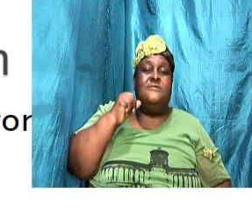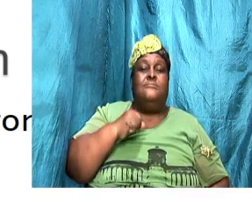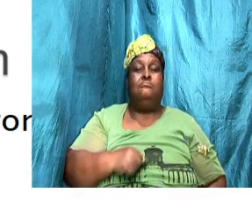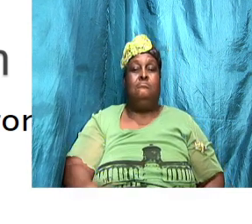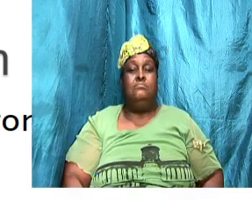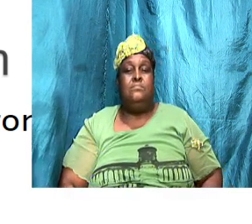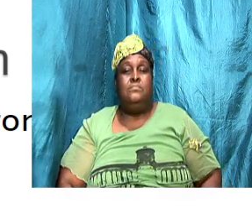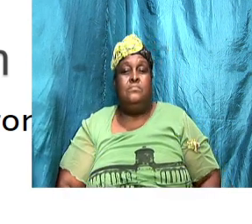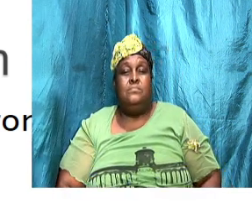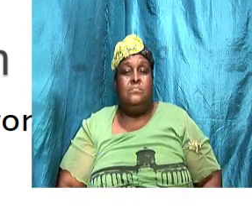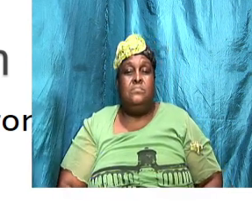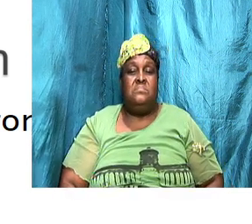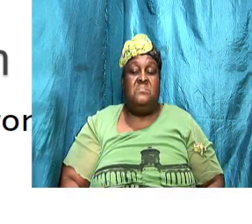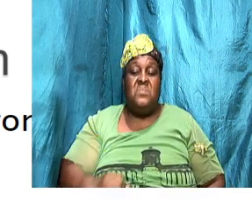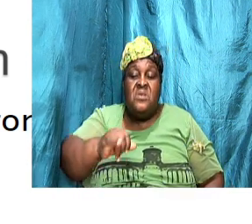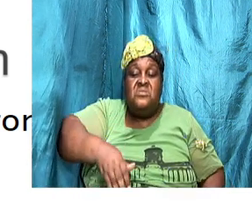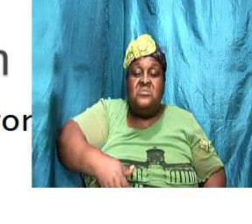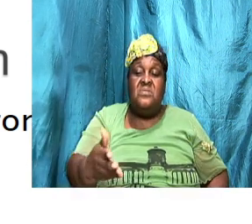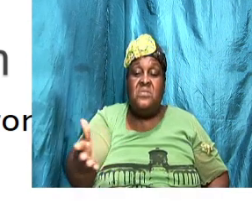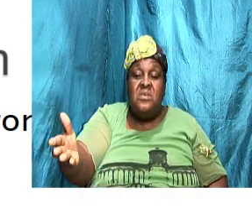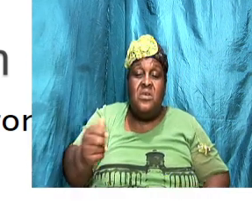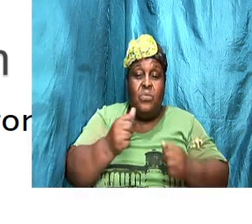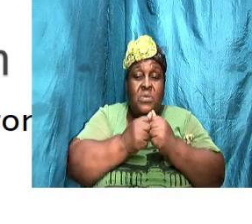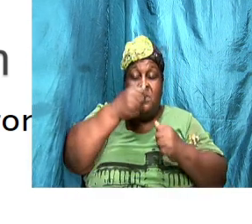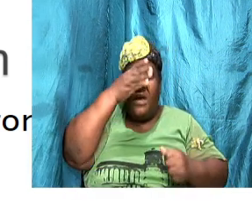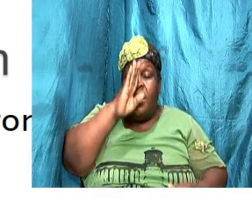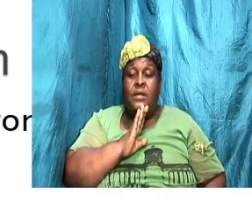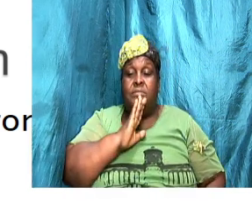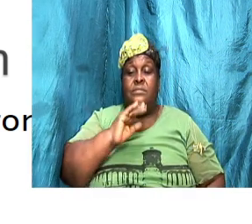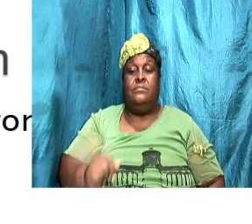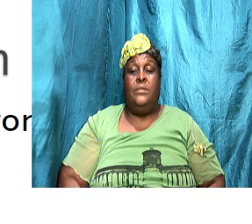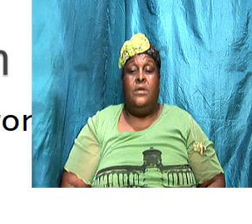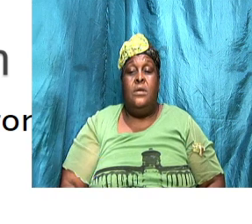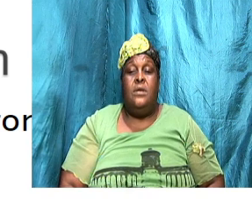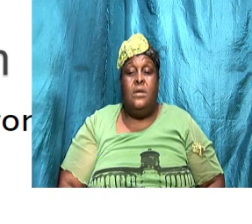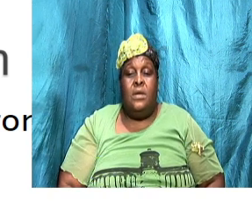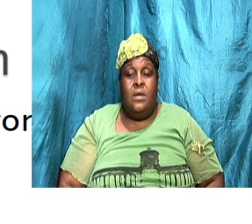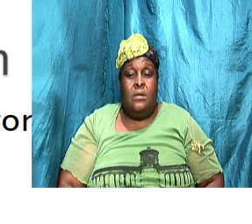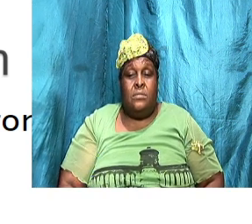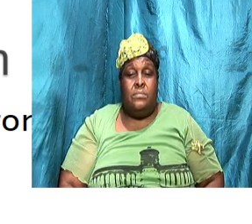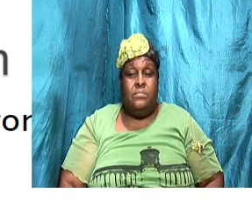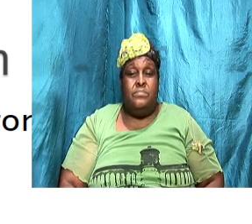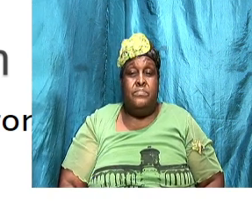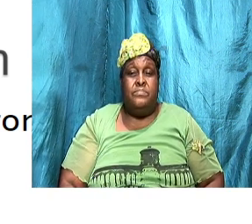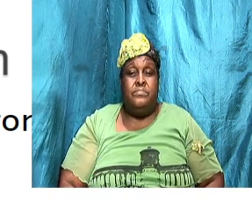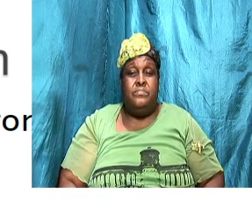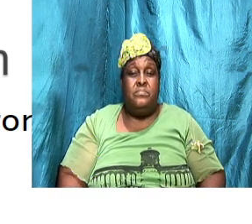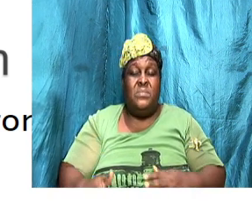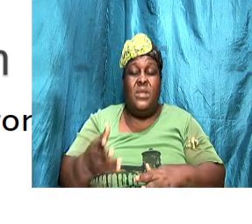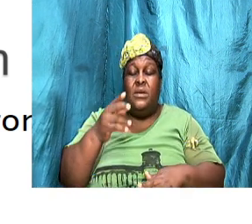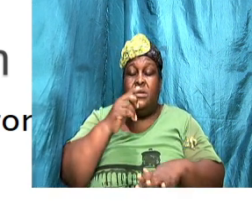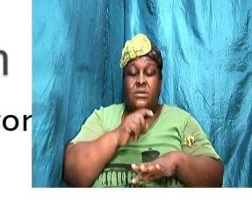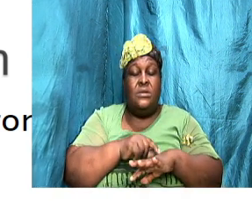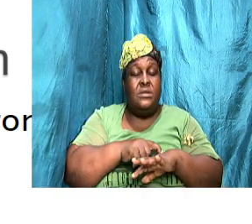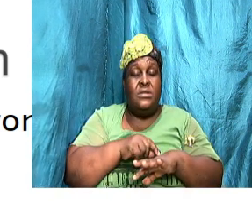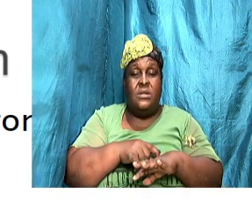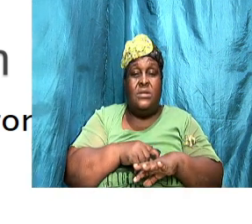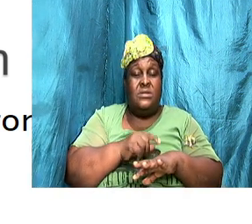is dear I'm not telling you that that there are times when you fall off a little bit